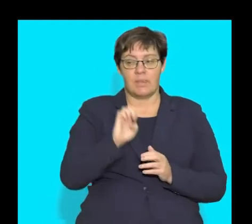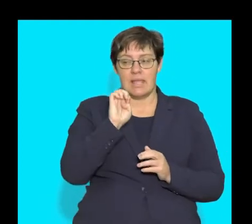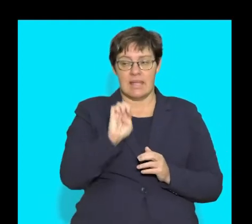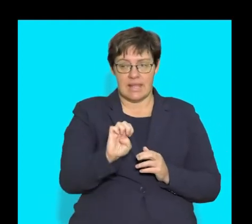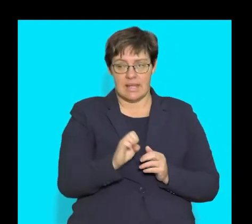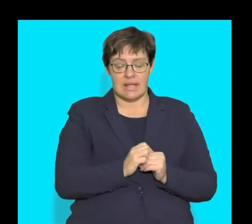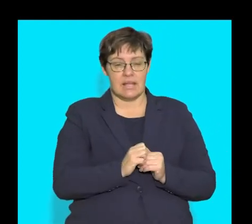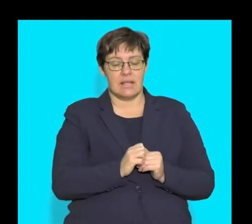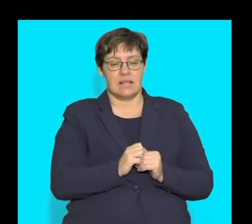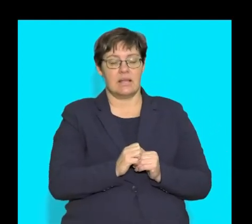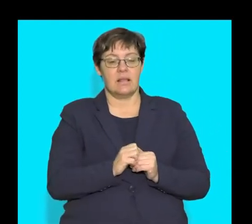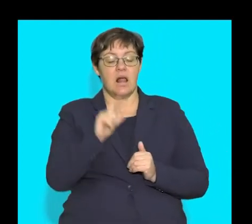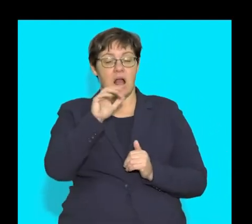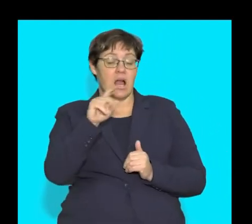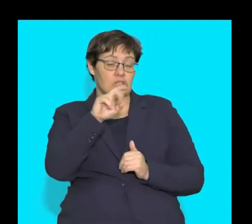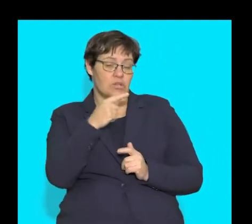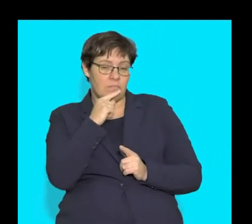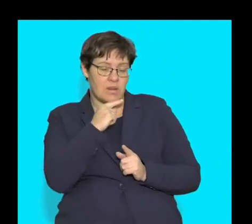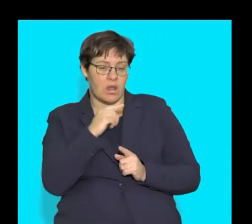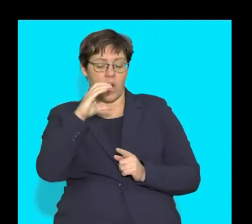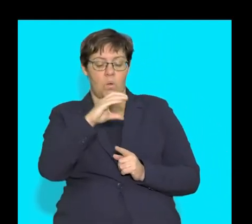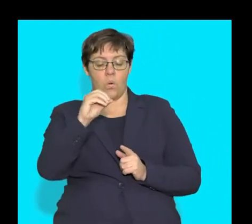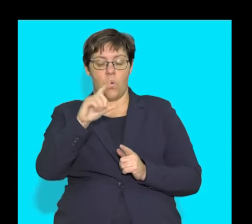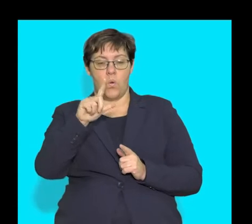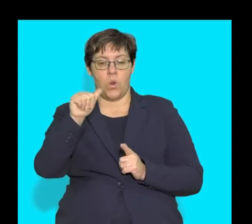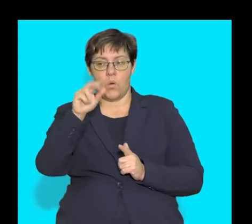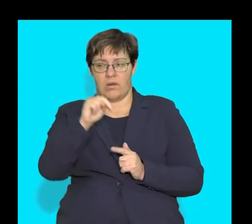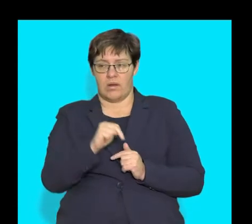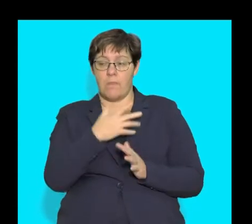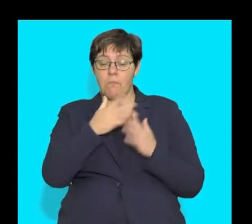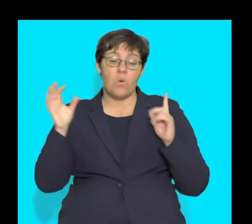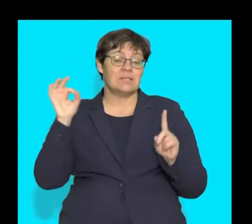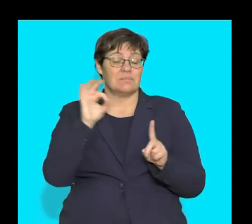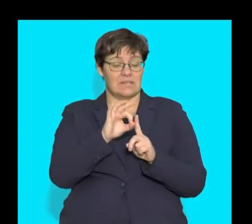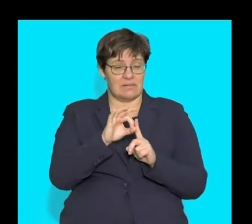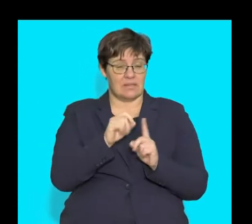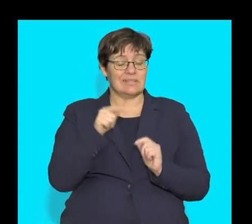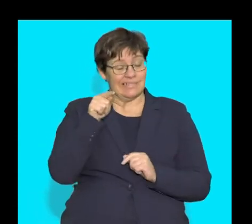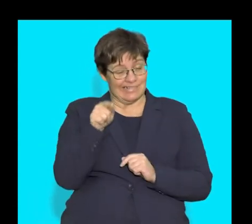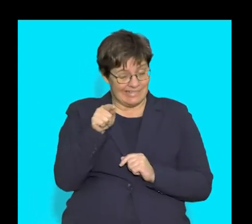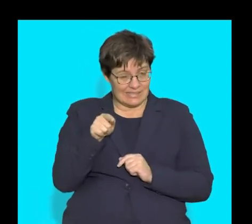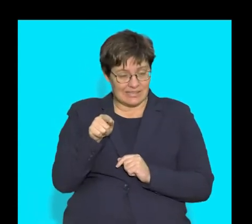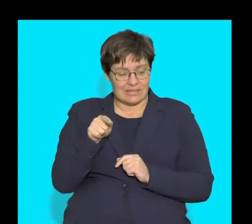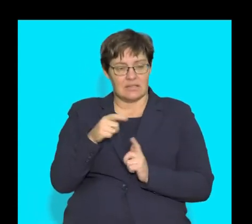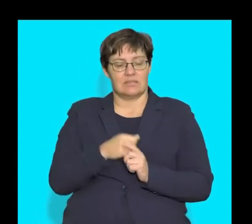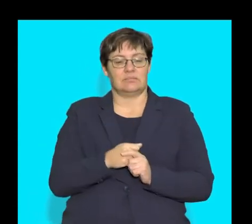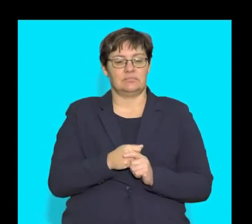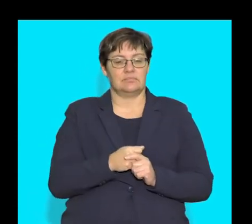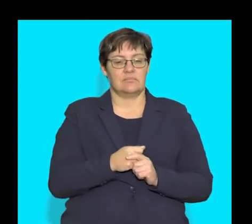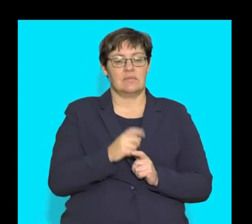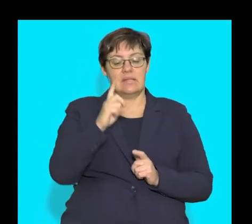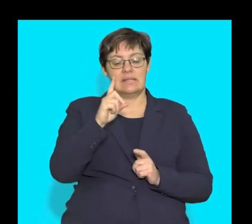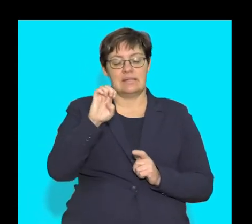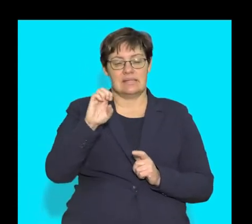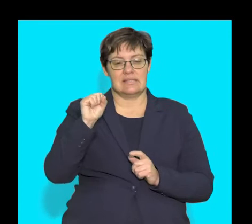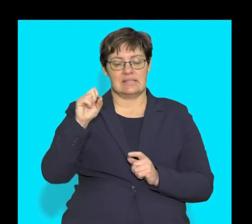intestine and that's the colon. And if you want to be very specific, this part is specifically the descending colon.